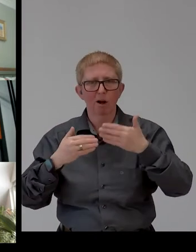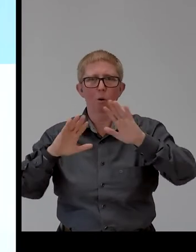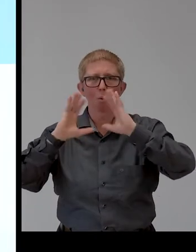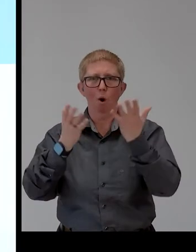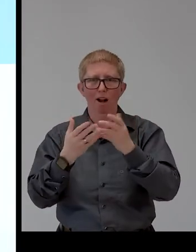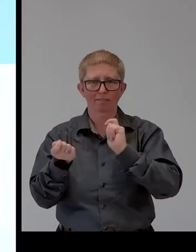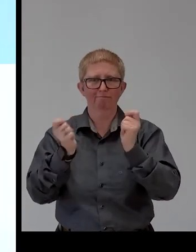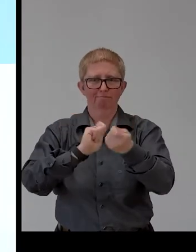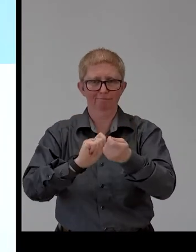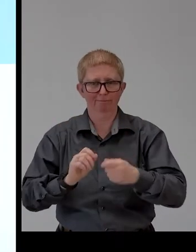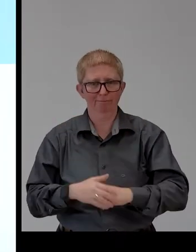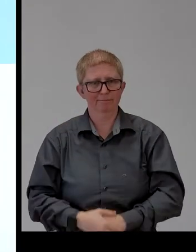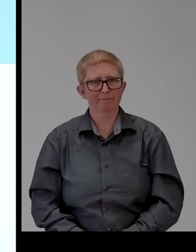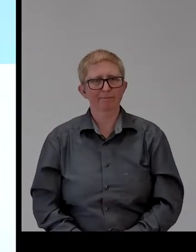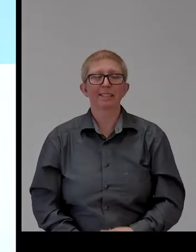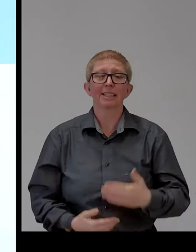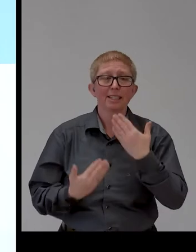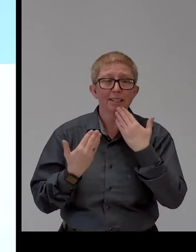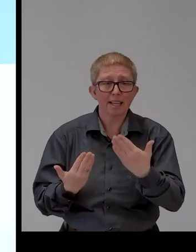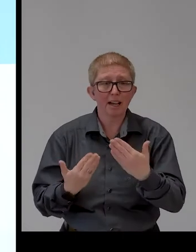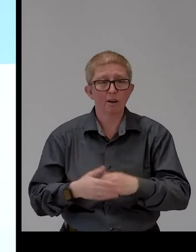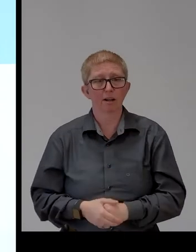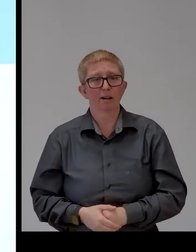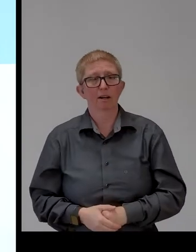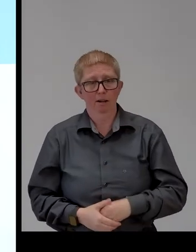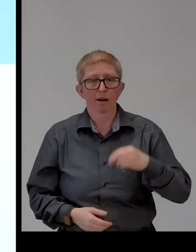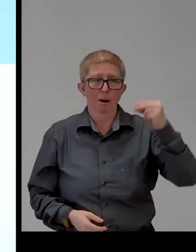Thank you. Thank now from Bulgaria, Jamba, please.